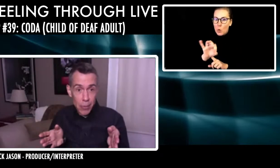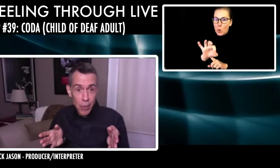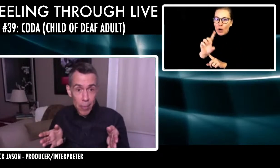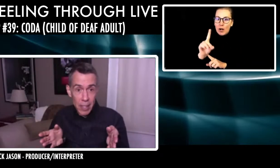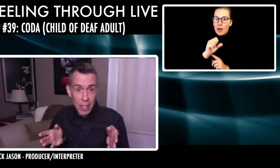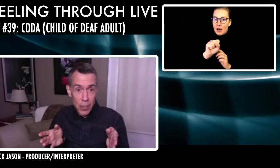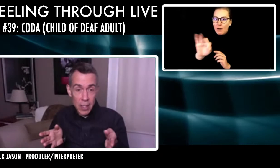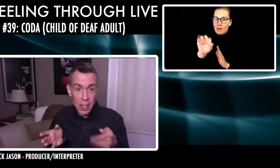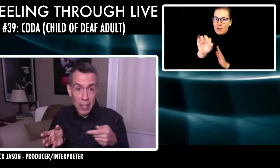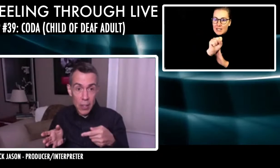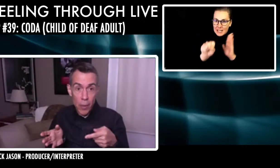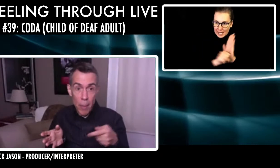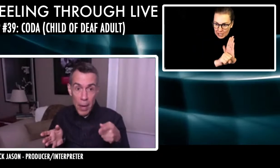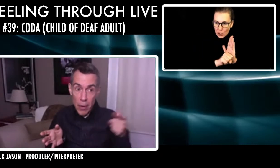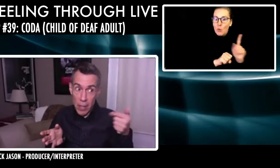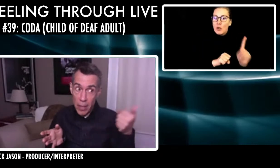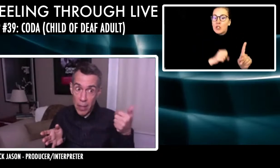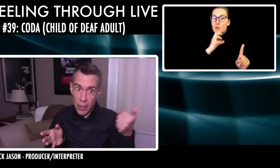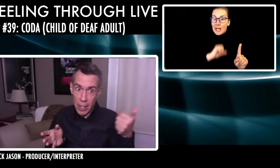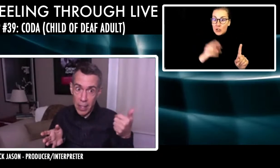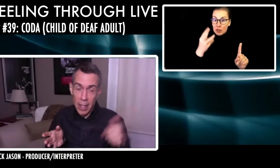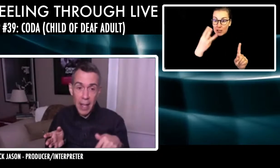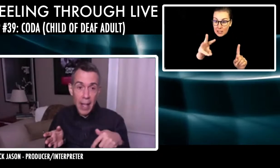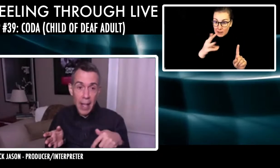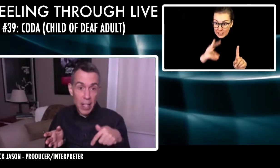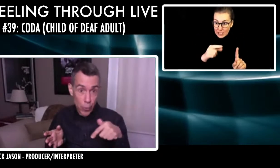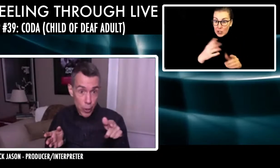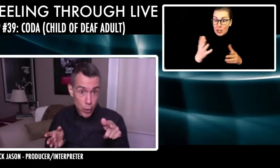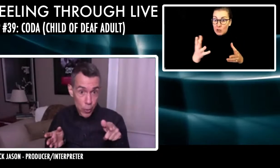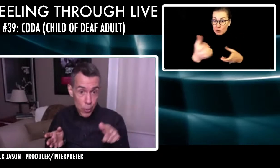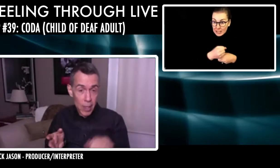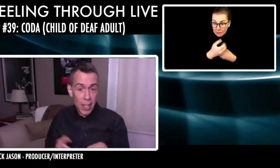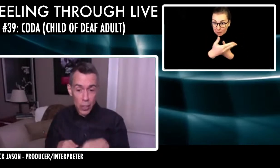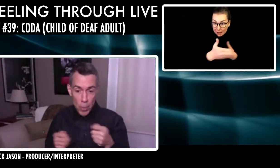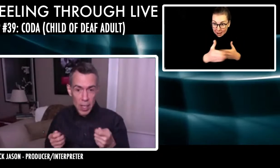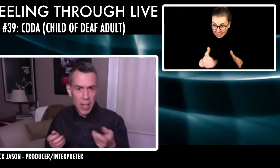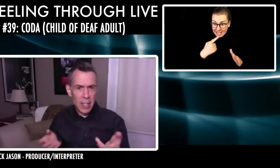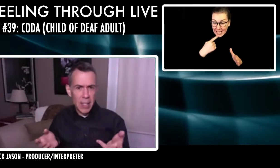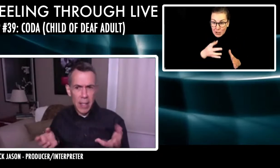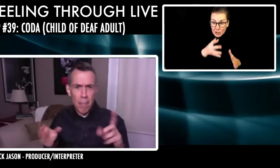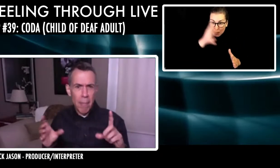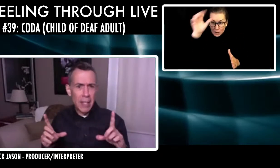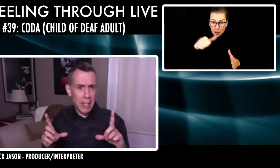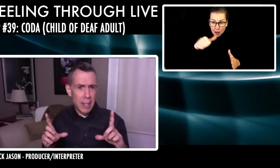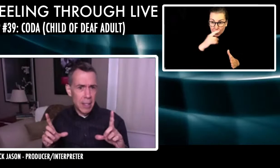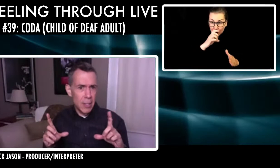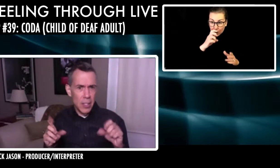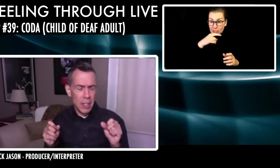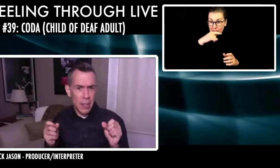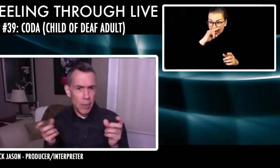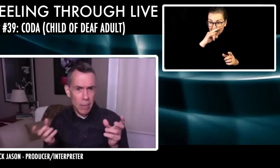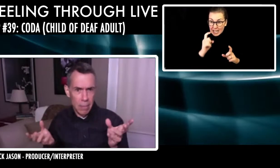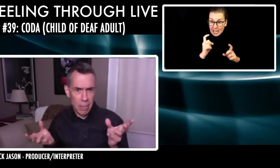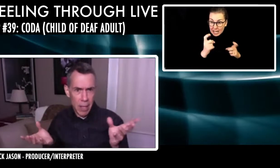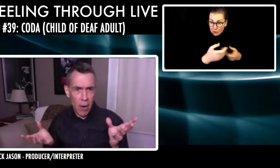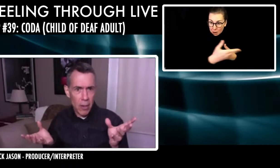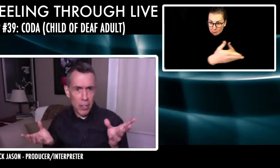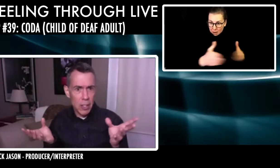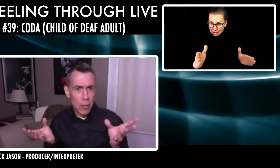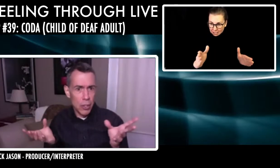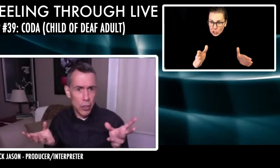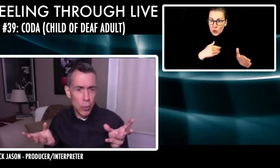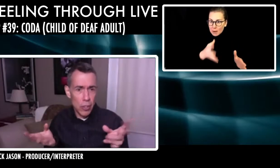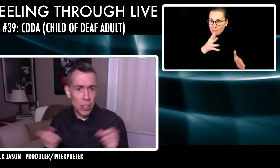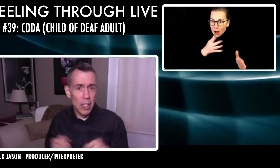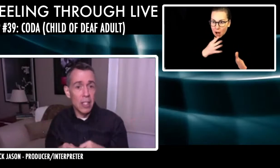box from the teachers and said, this is from a parent of another kid. It's for you. And opens it and it's like matzes and she doesn't know what they are.